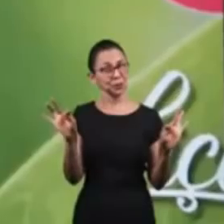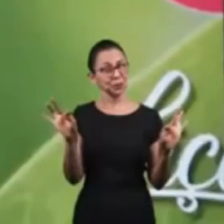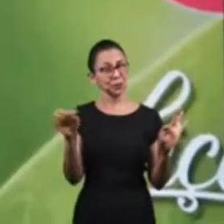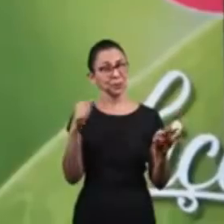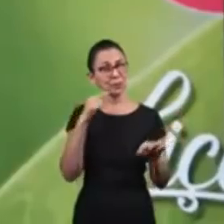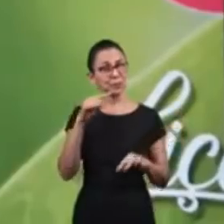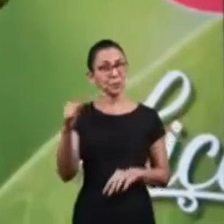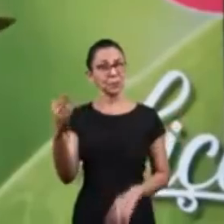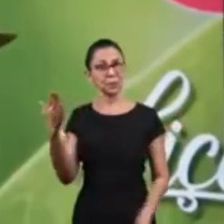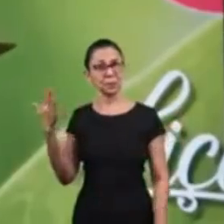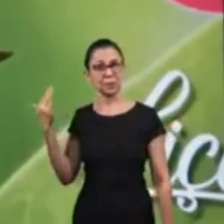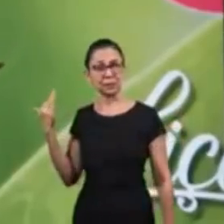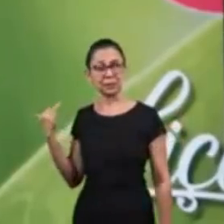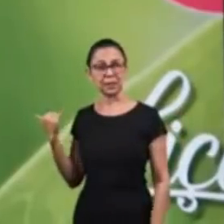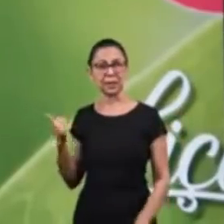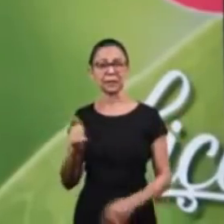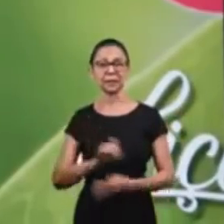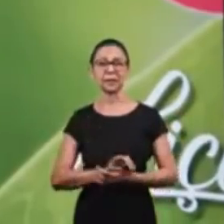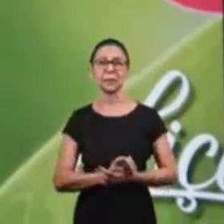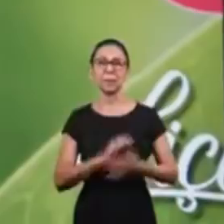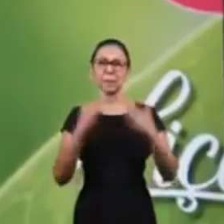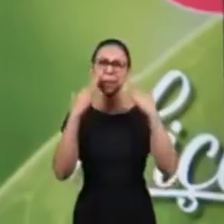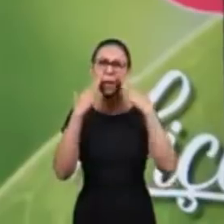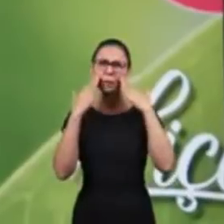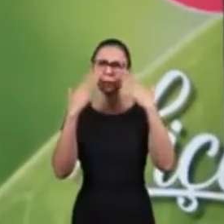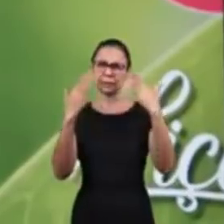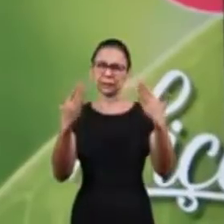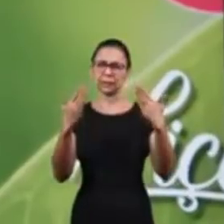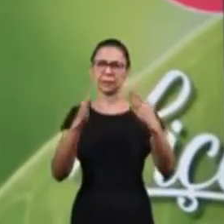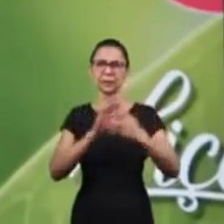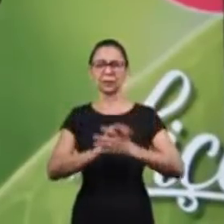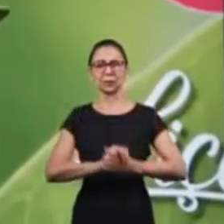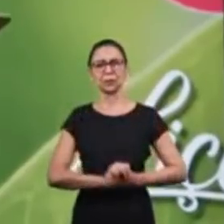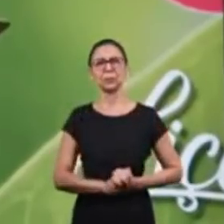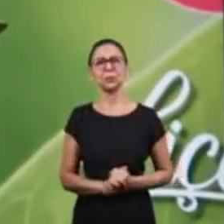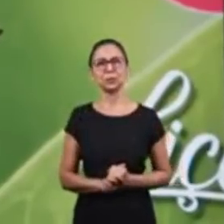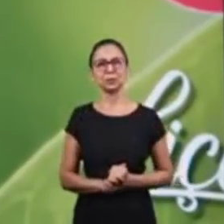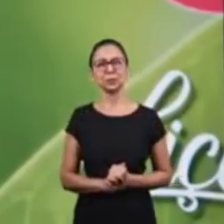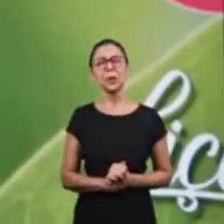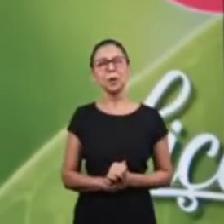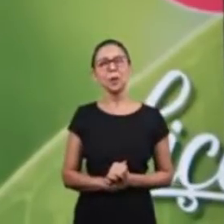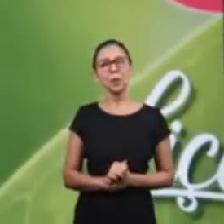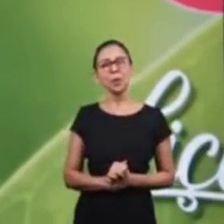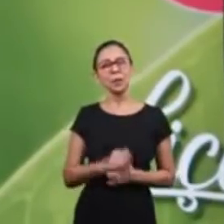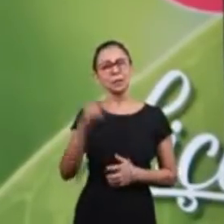Last week, we presented another part of Joseph's story.